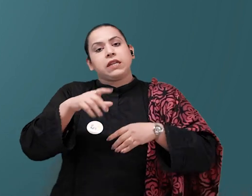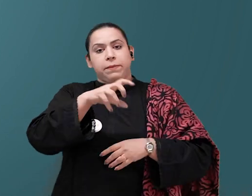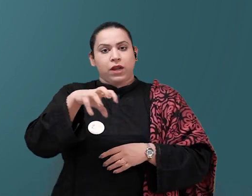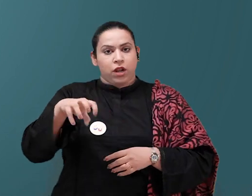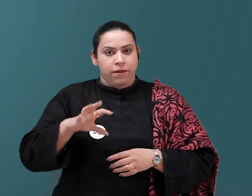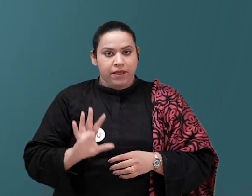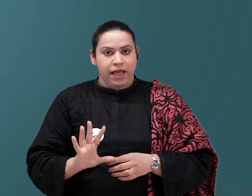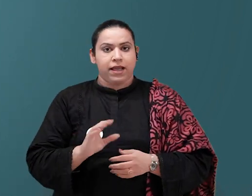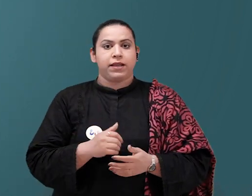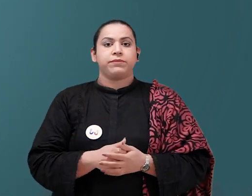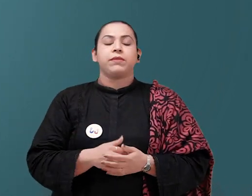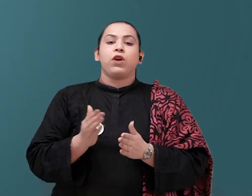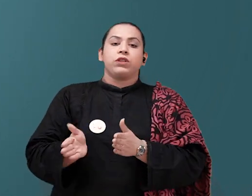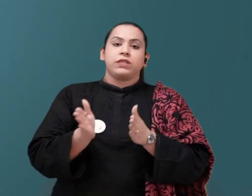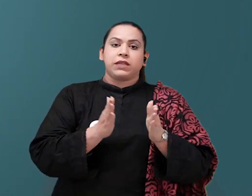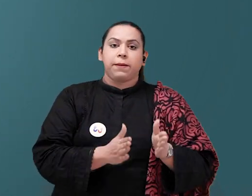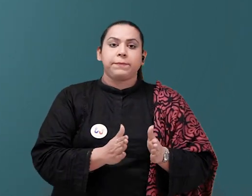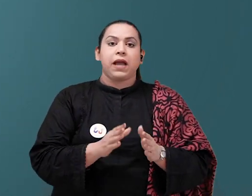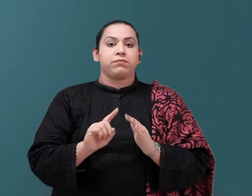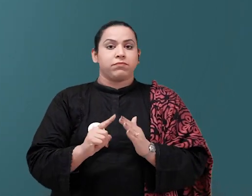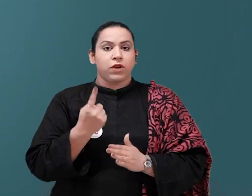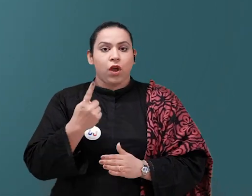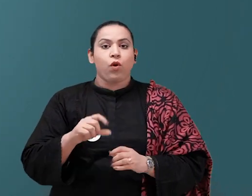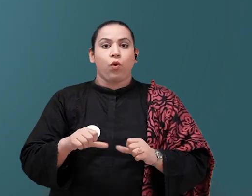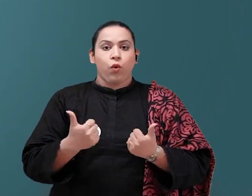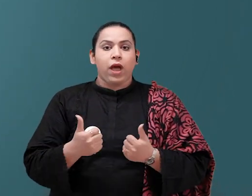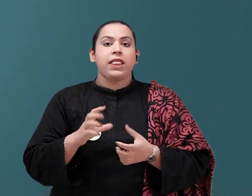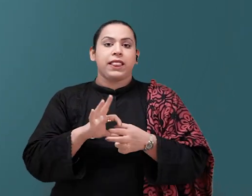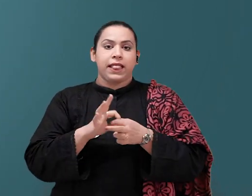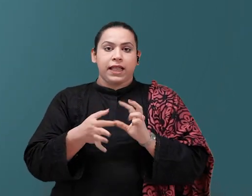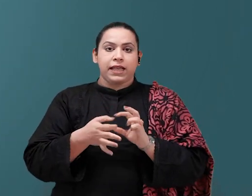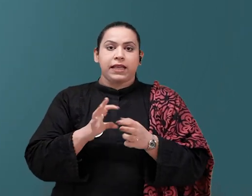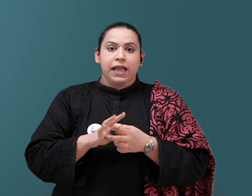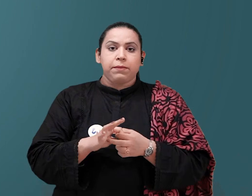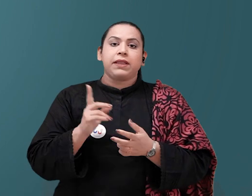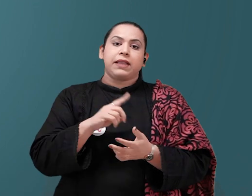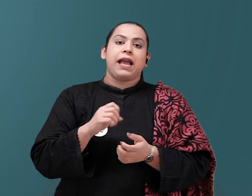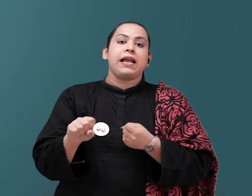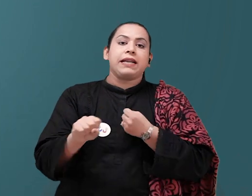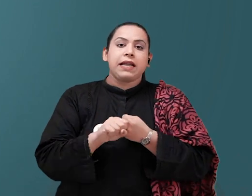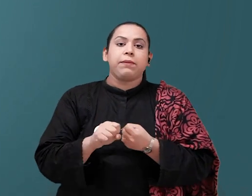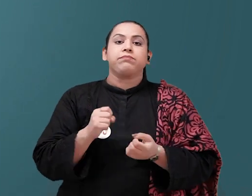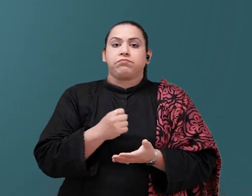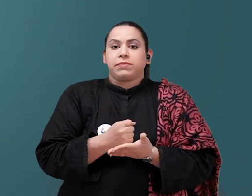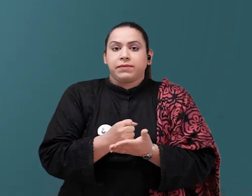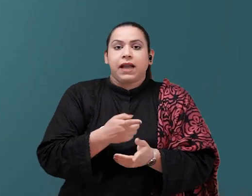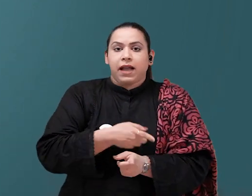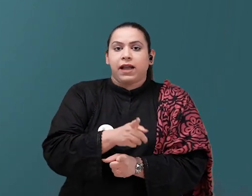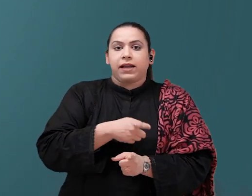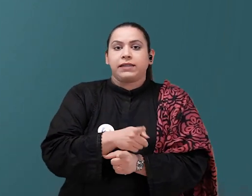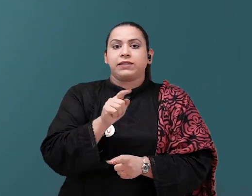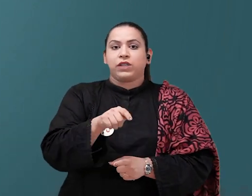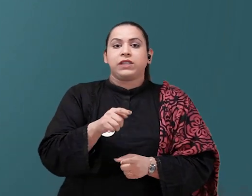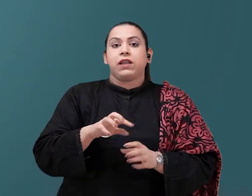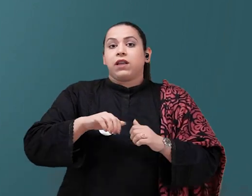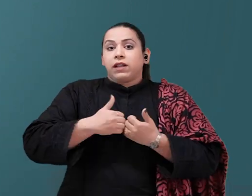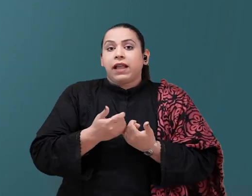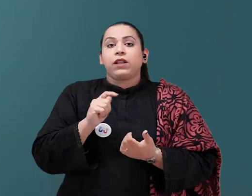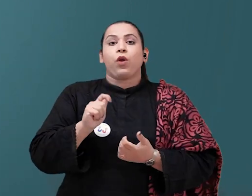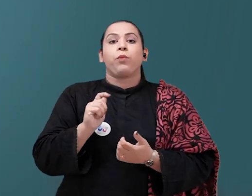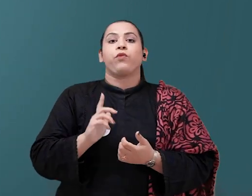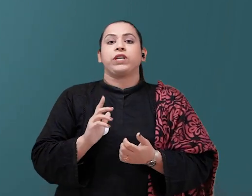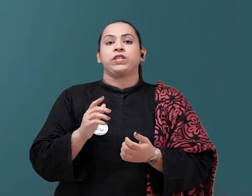participate in professional tournaments. In professional tournaments, the performance is good. So, the national team is selected.